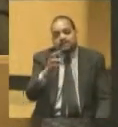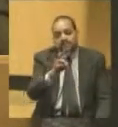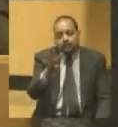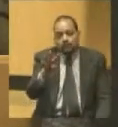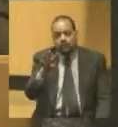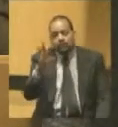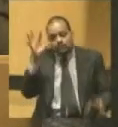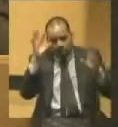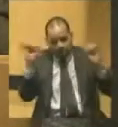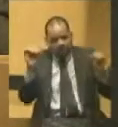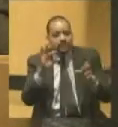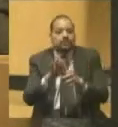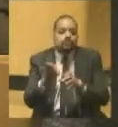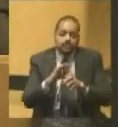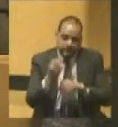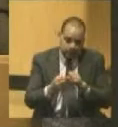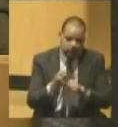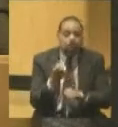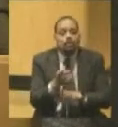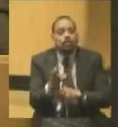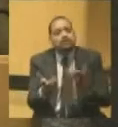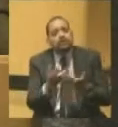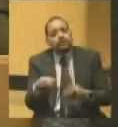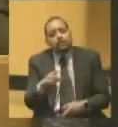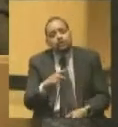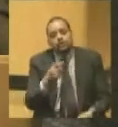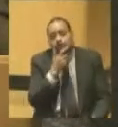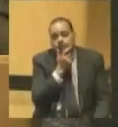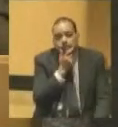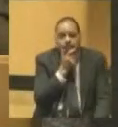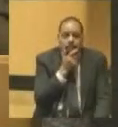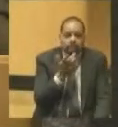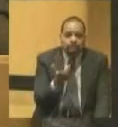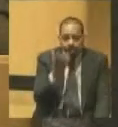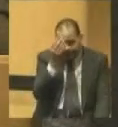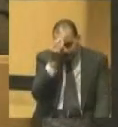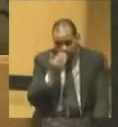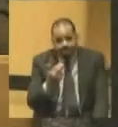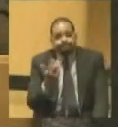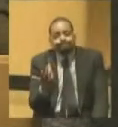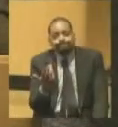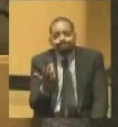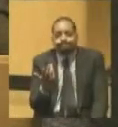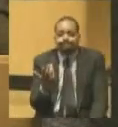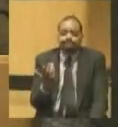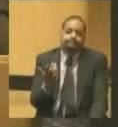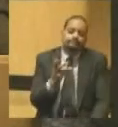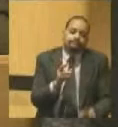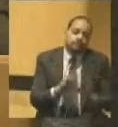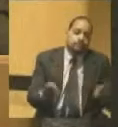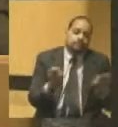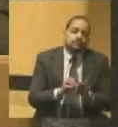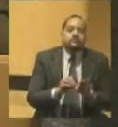election year. Or maybe you want to think, again, of something that's a little hard for us to recapture, but think about the important role